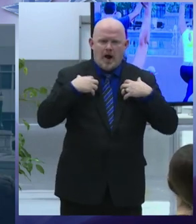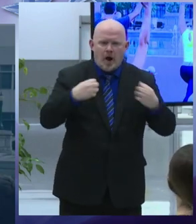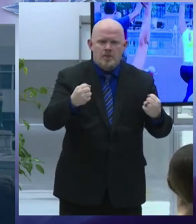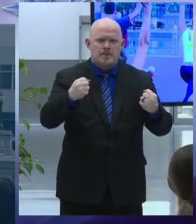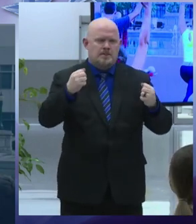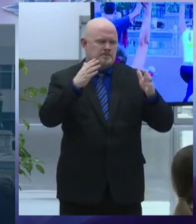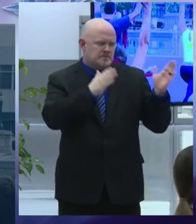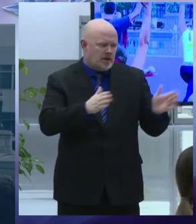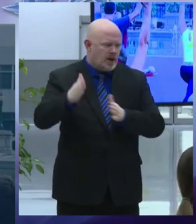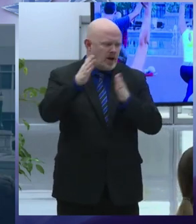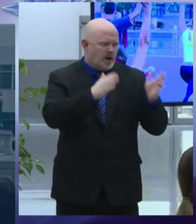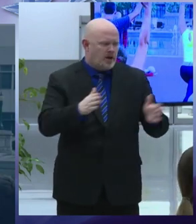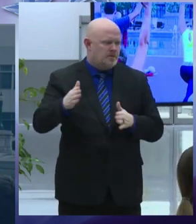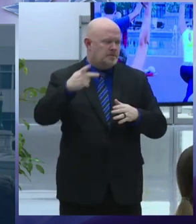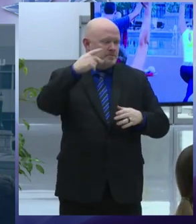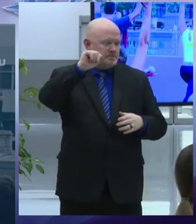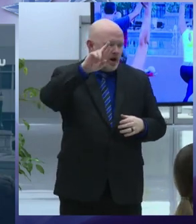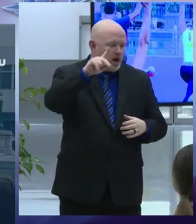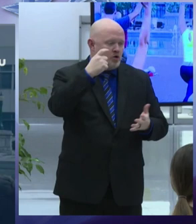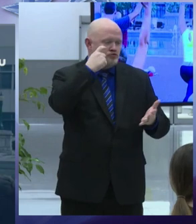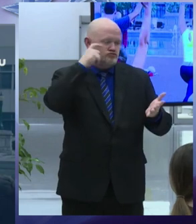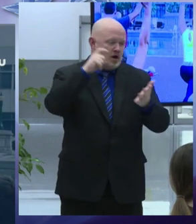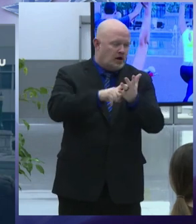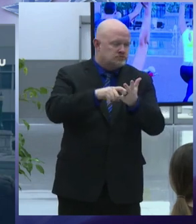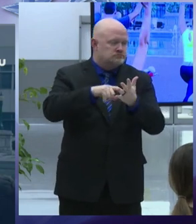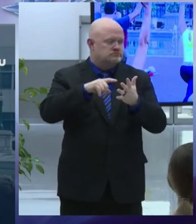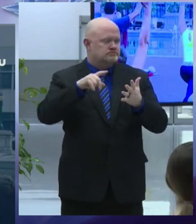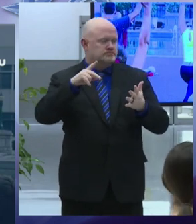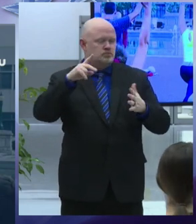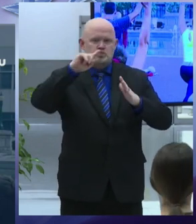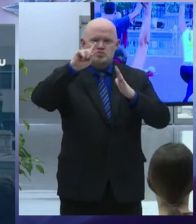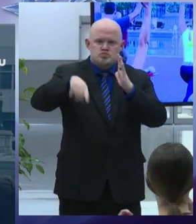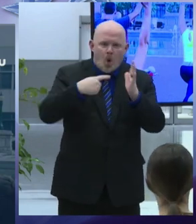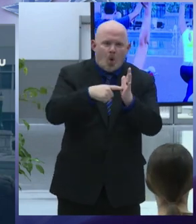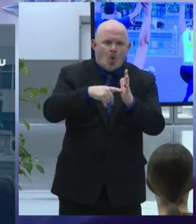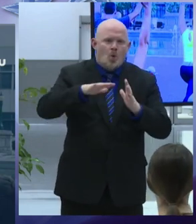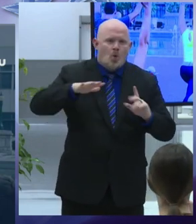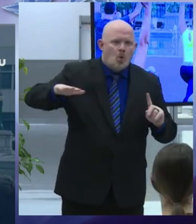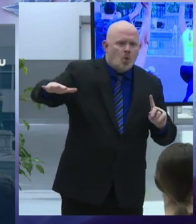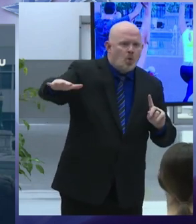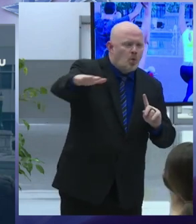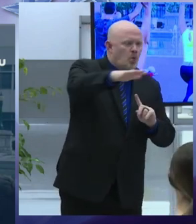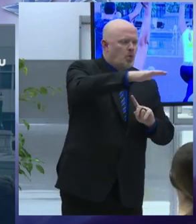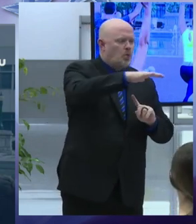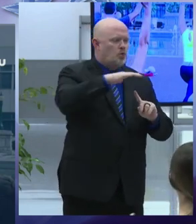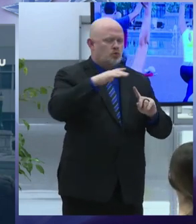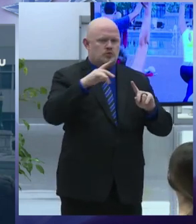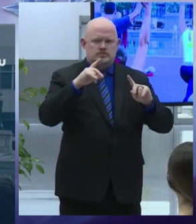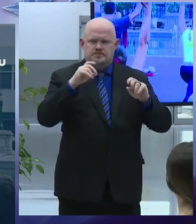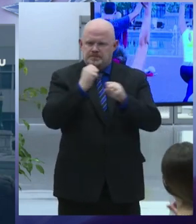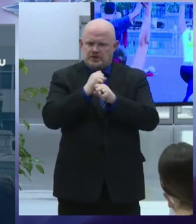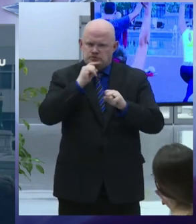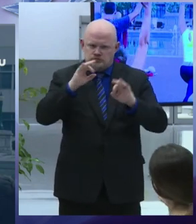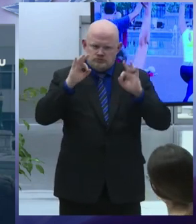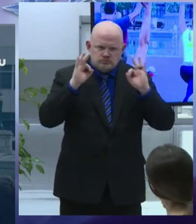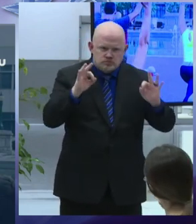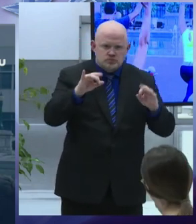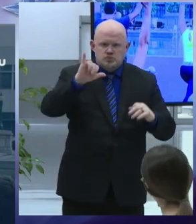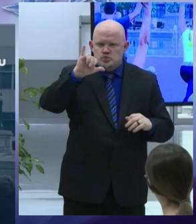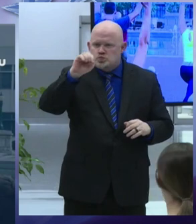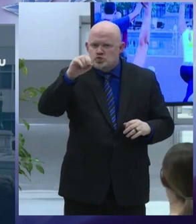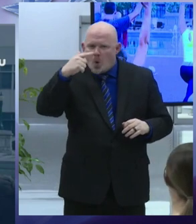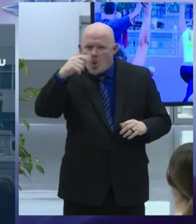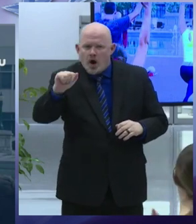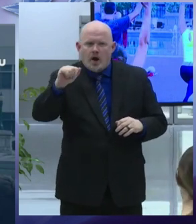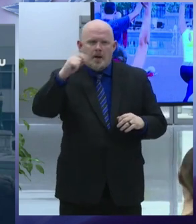first we will create a health and wellness bureau to coordinate and expand our programs in yoga running dance and other mental